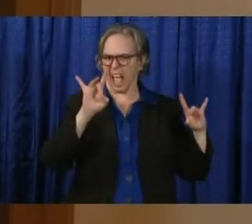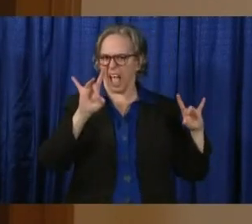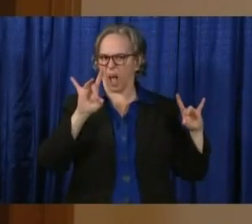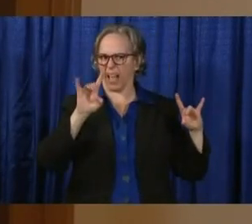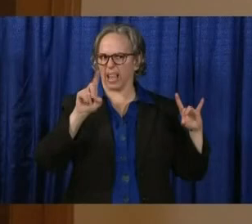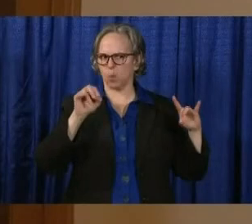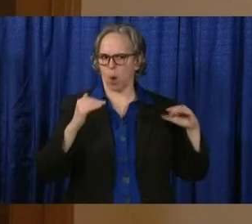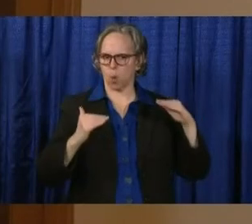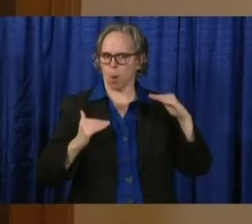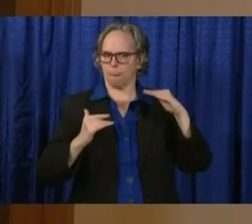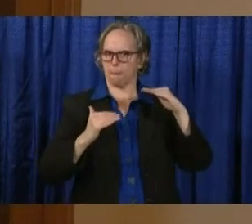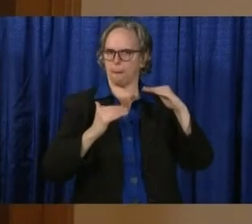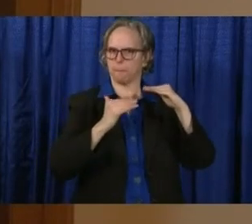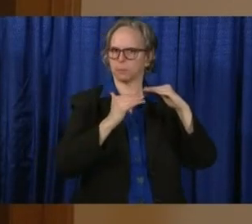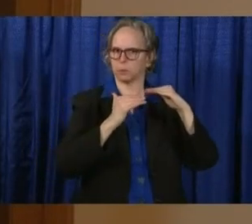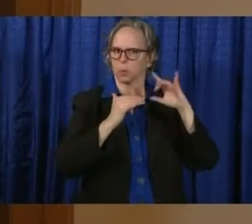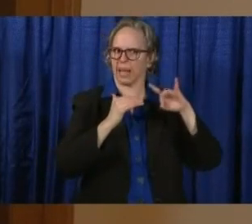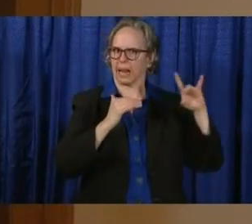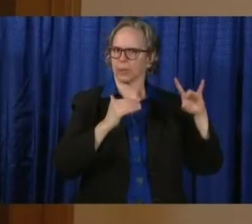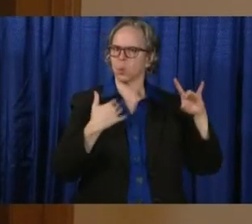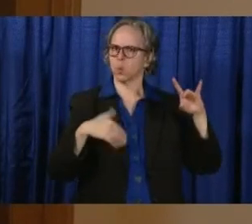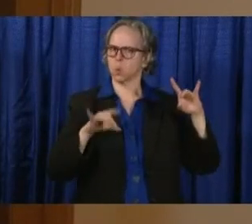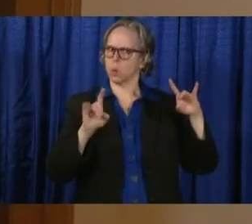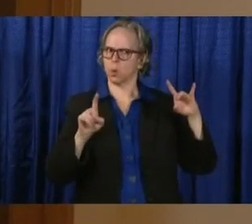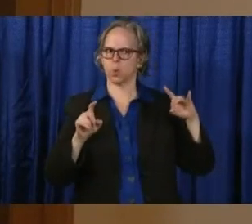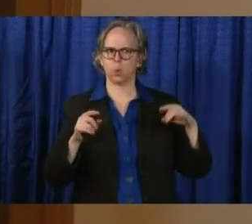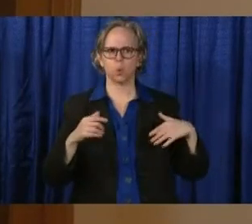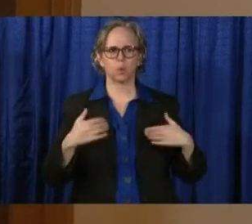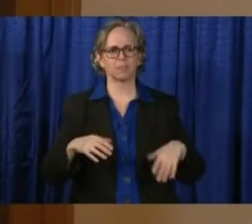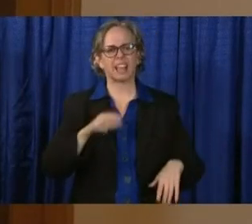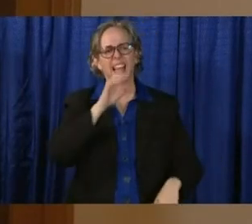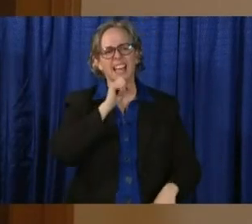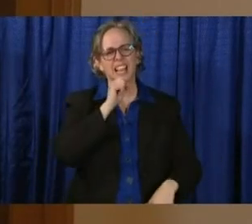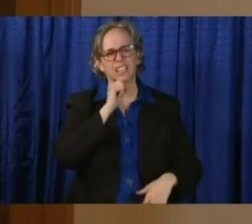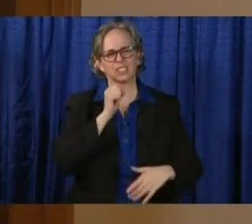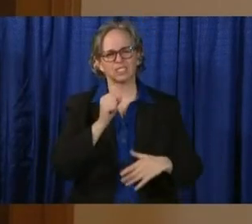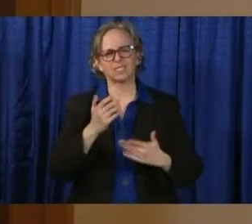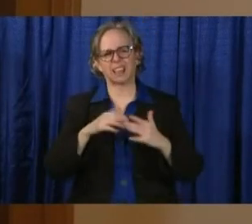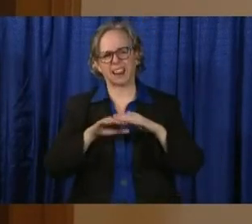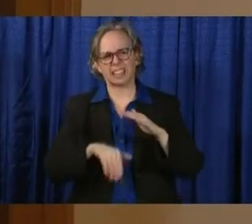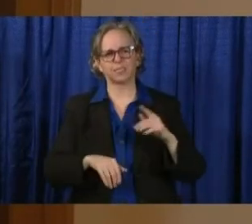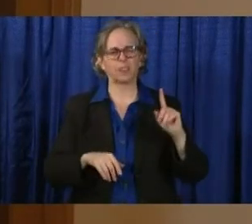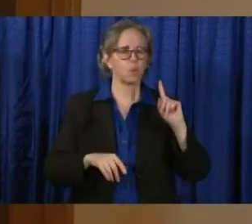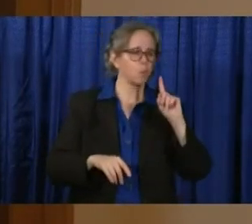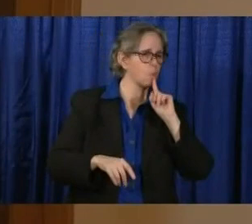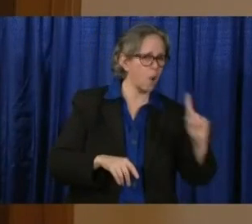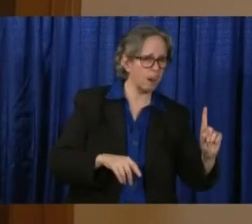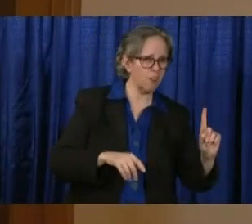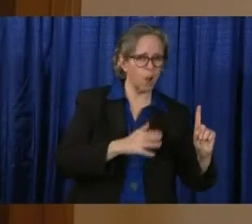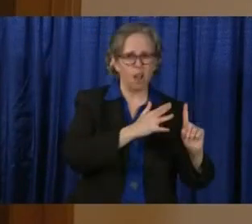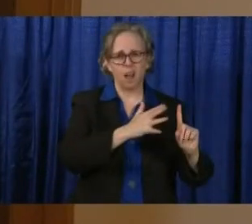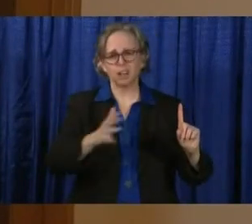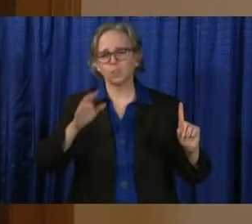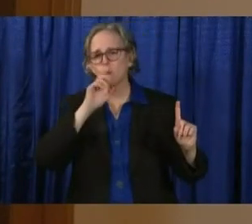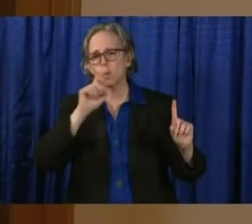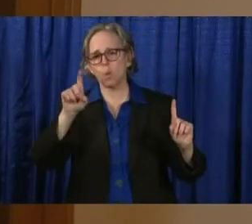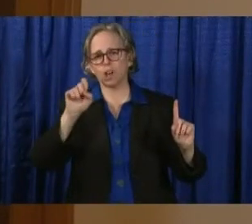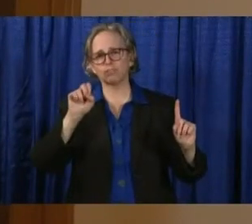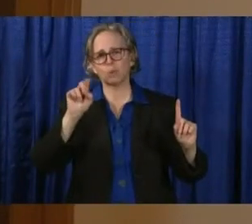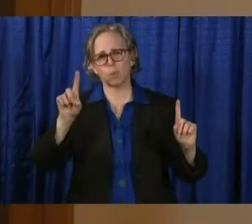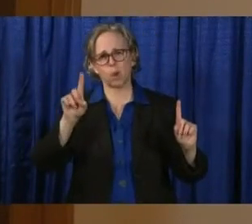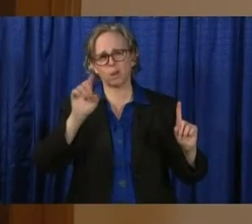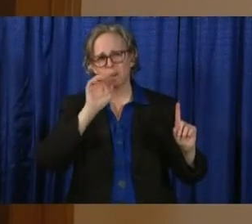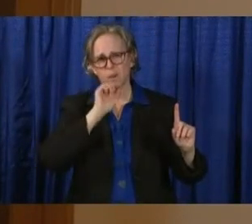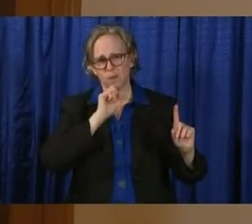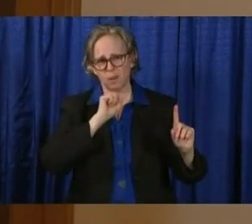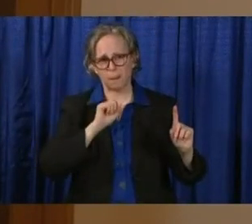And our age range remains less than 1 to 101 years of age with a